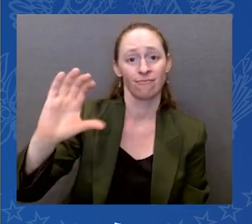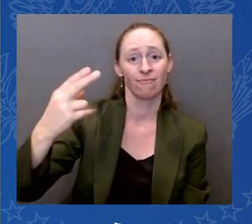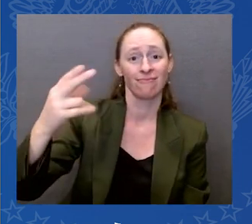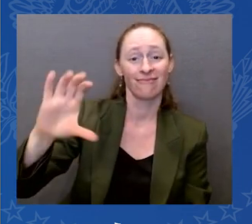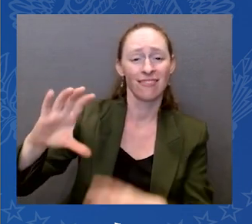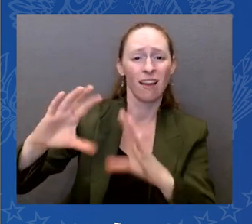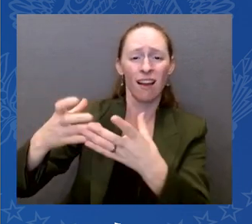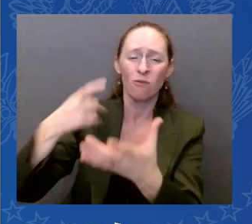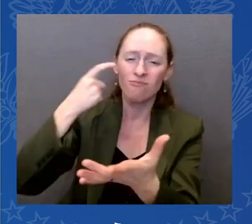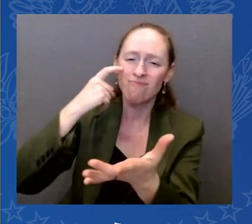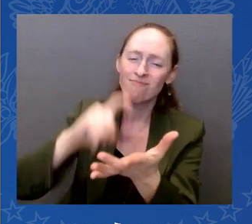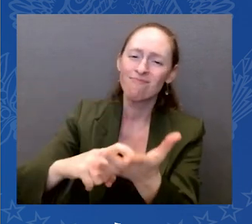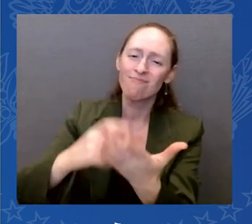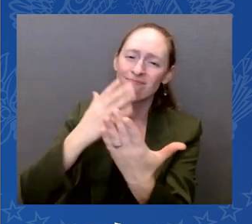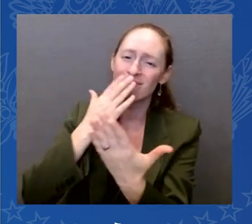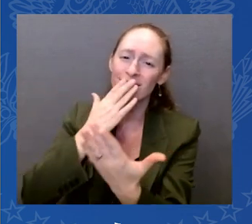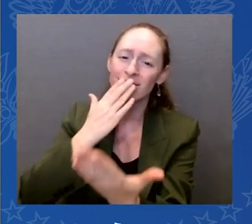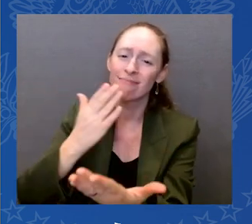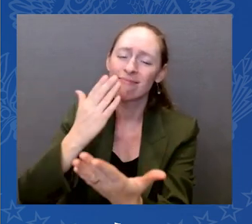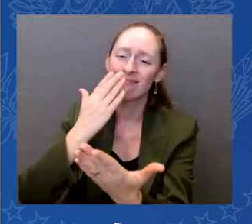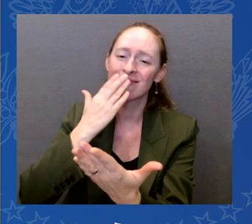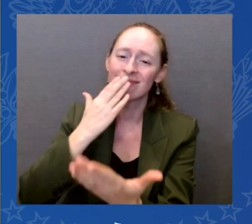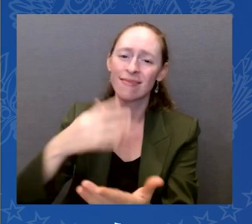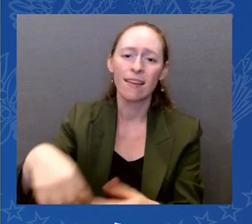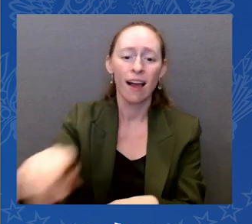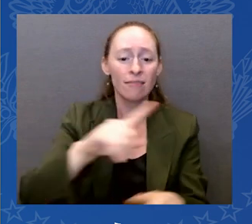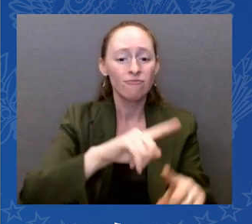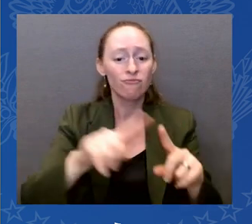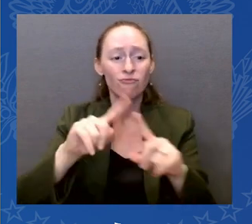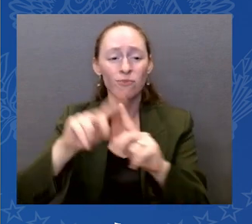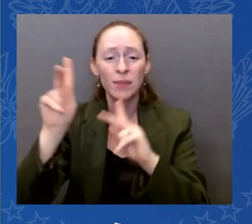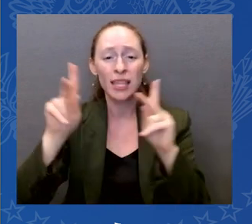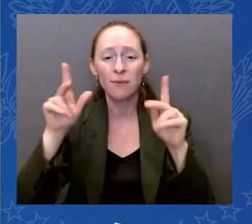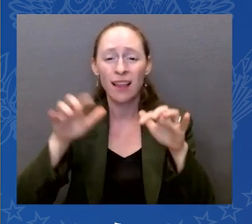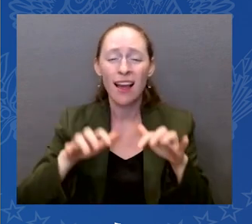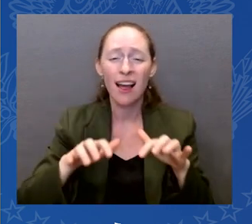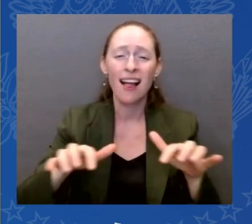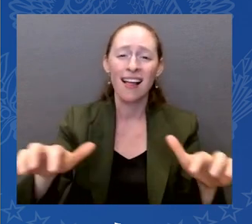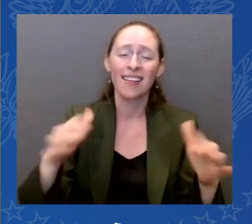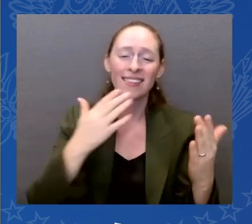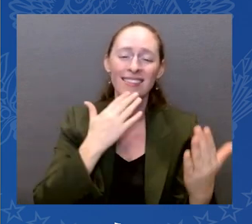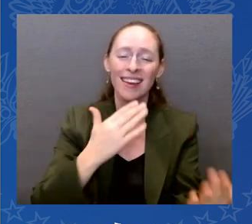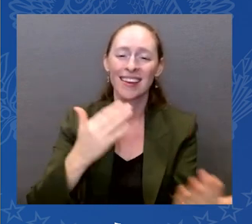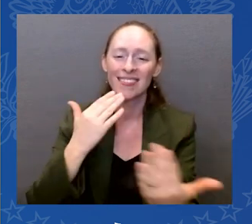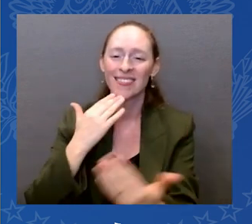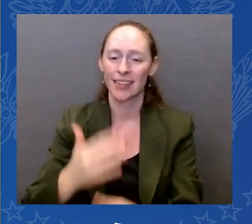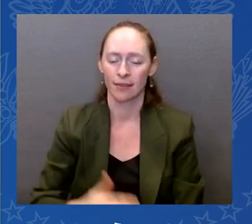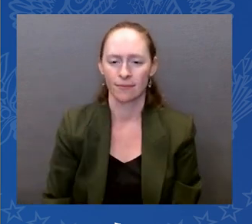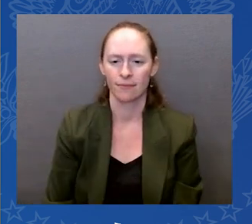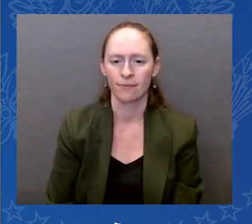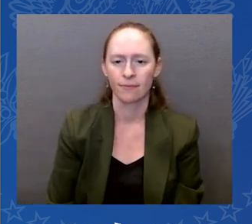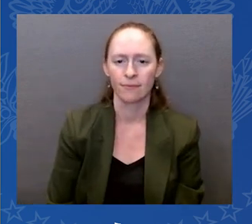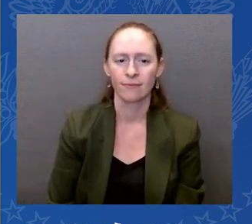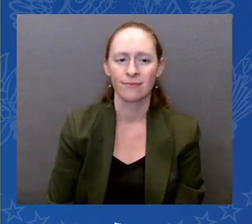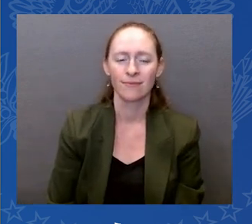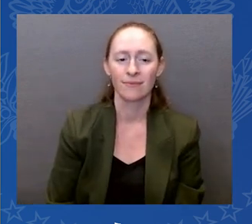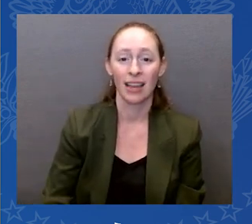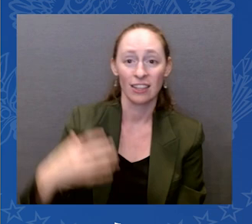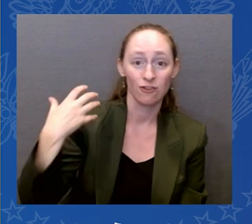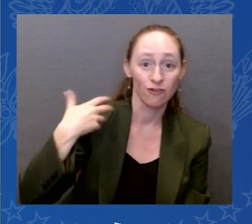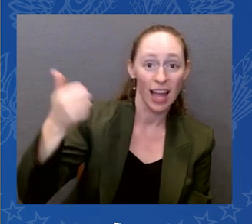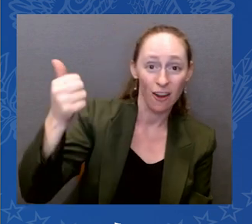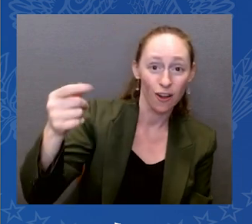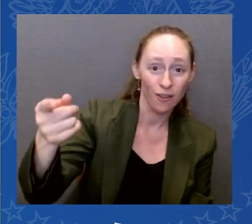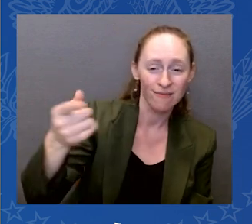crowd. And Roel, the caucus chair, thank you. Also, you know, Albio, a Cuban-born,